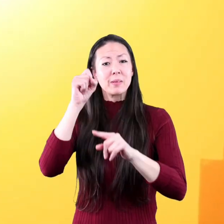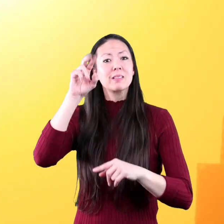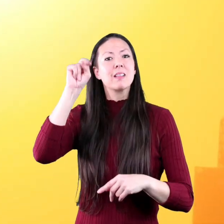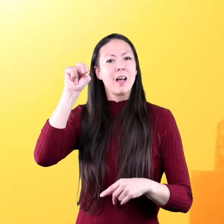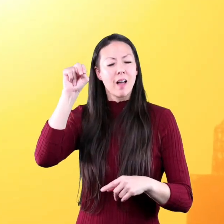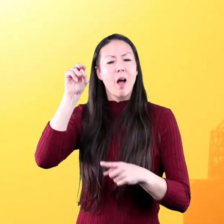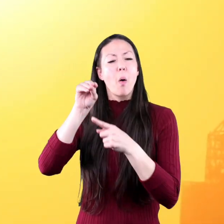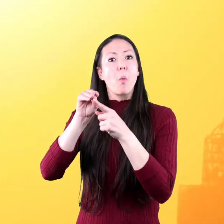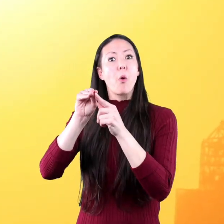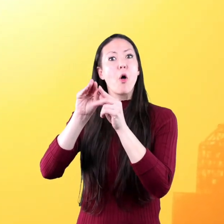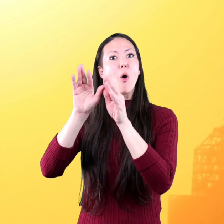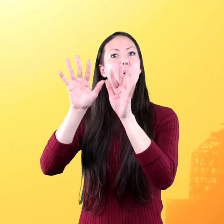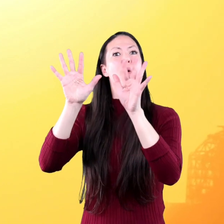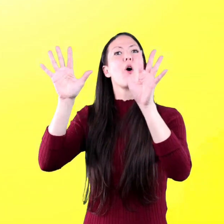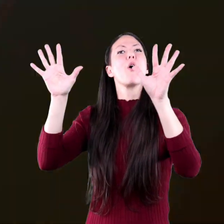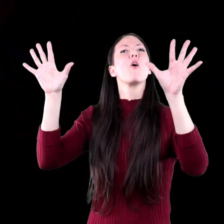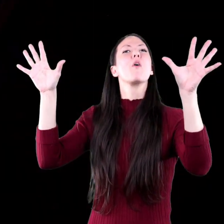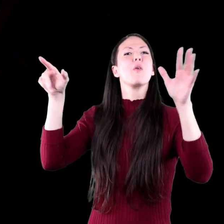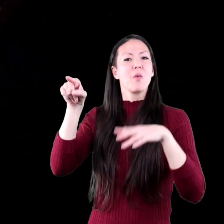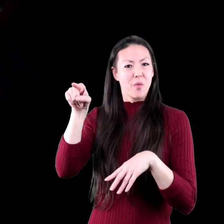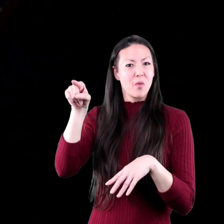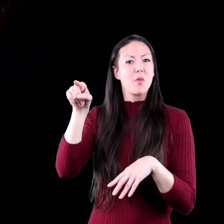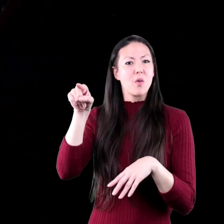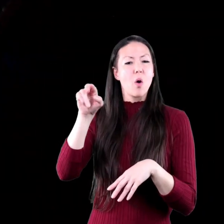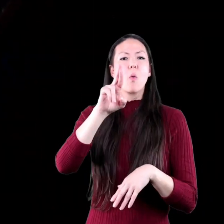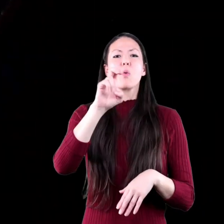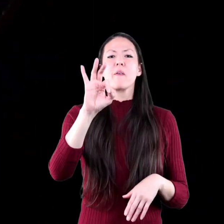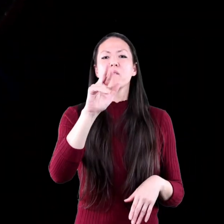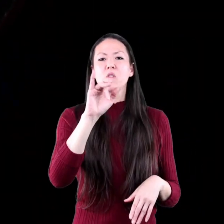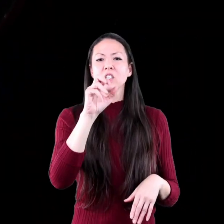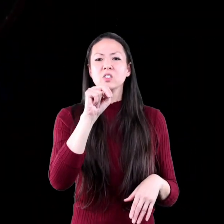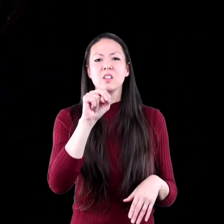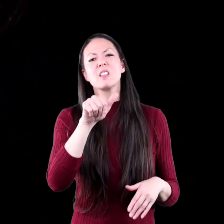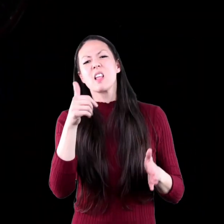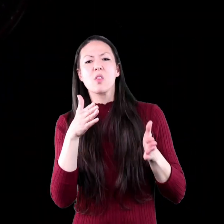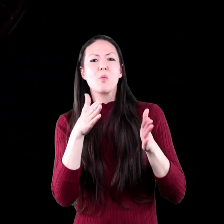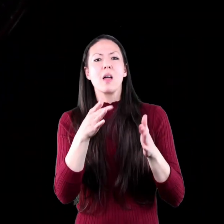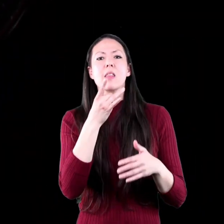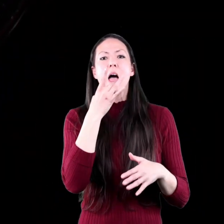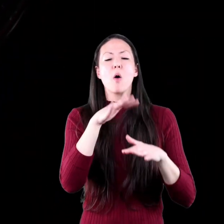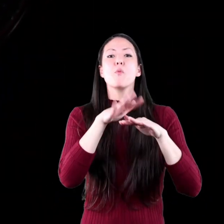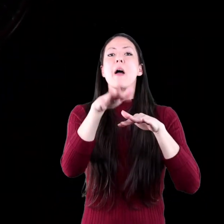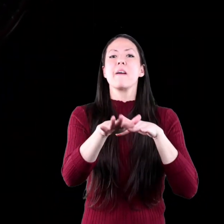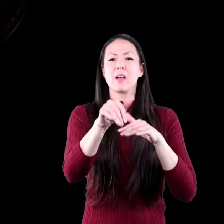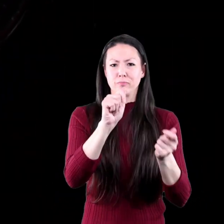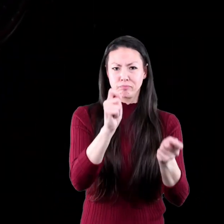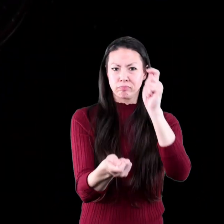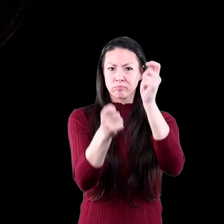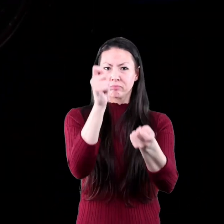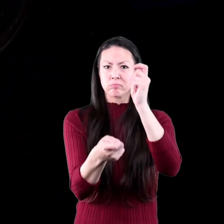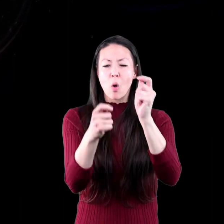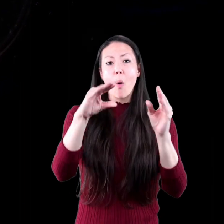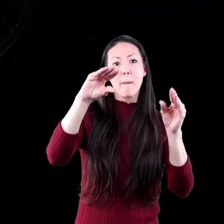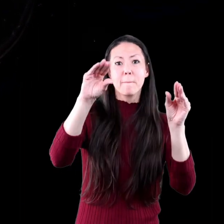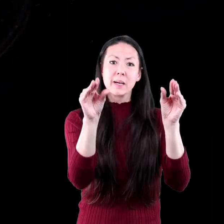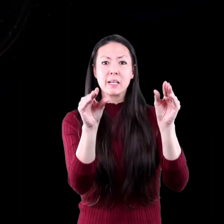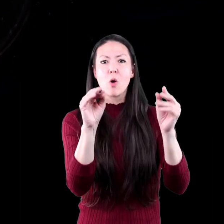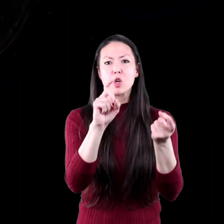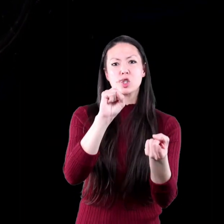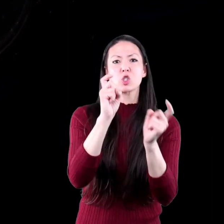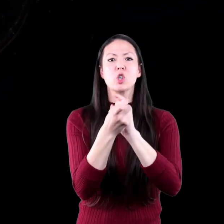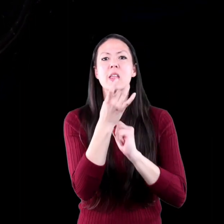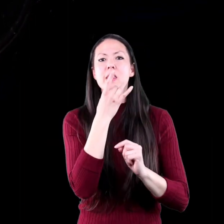it appear to be glowing. Refraction is another way that light waves can change. Bending or turning light